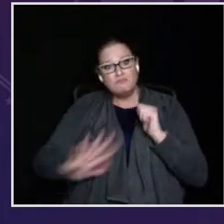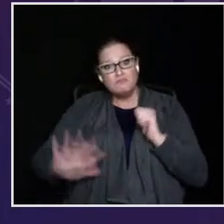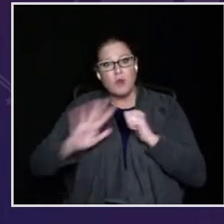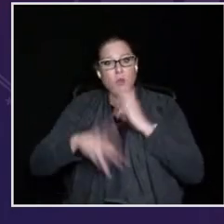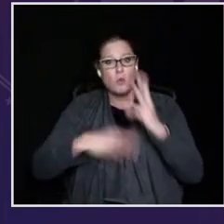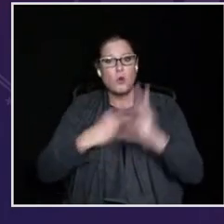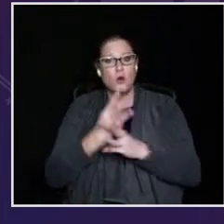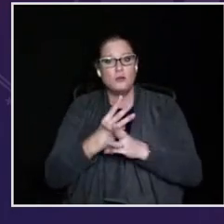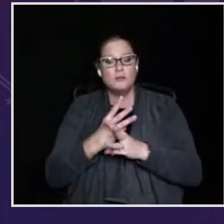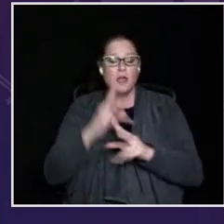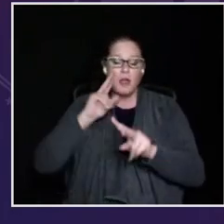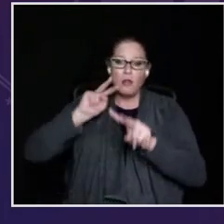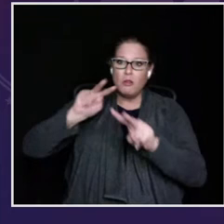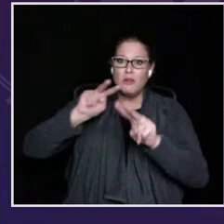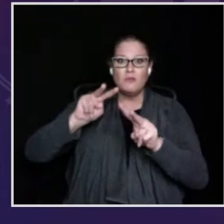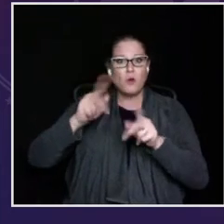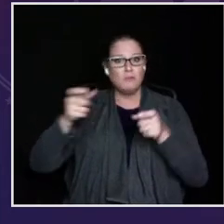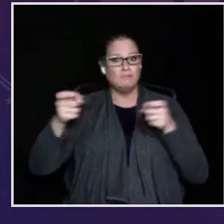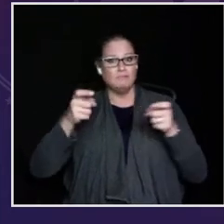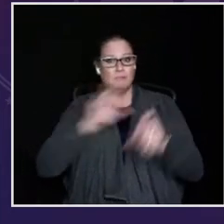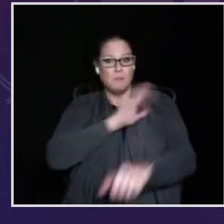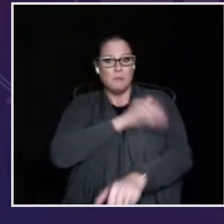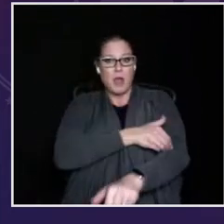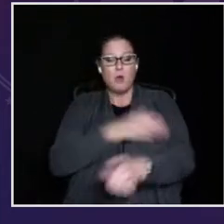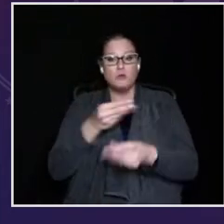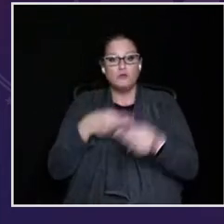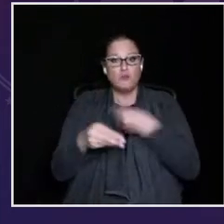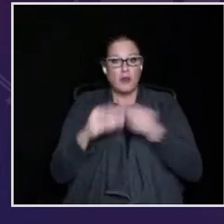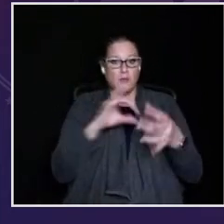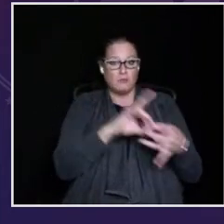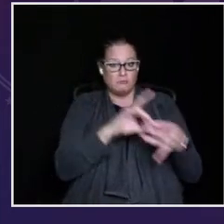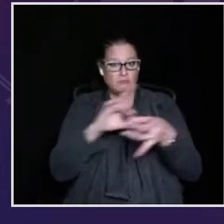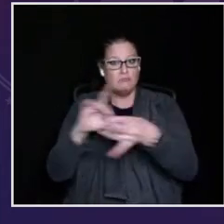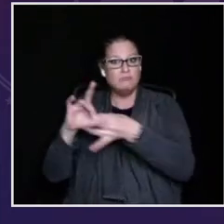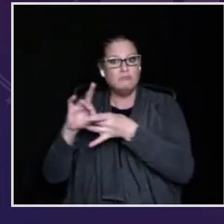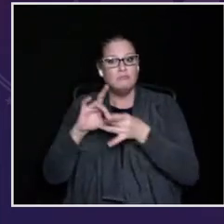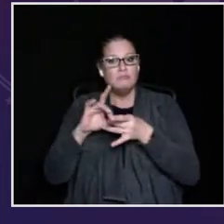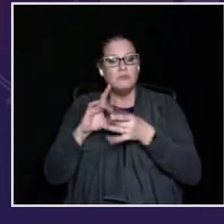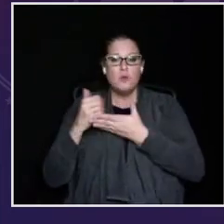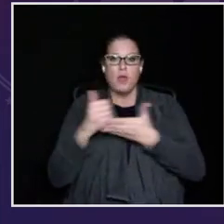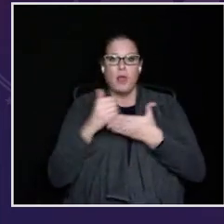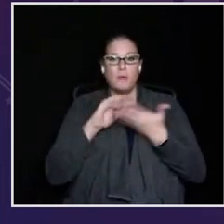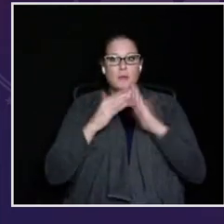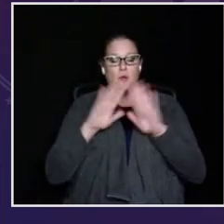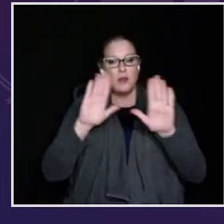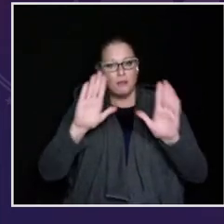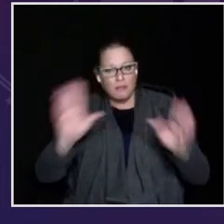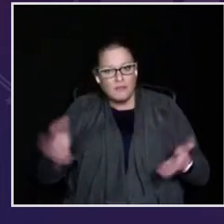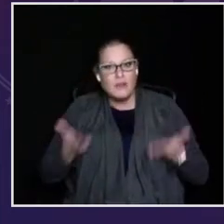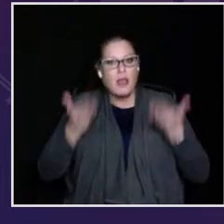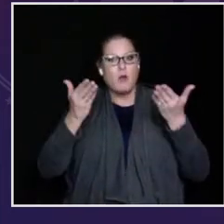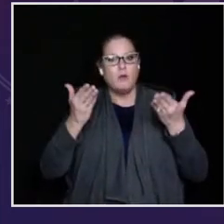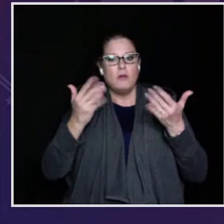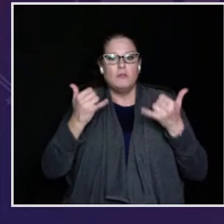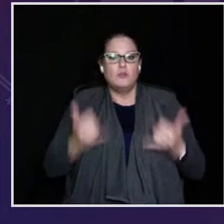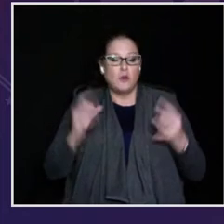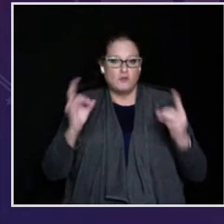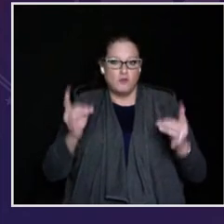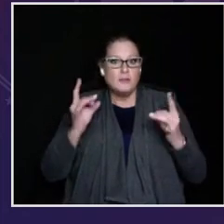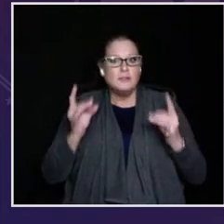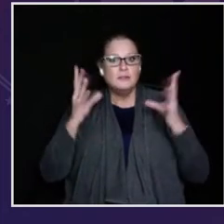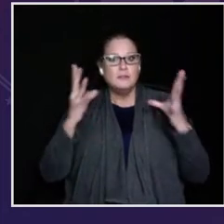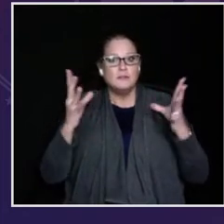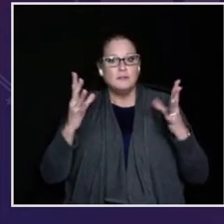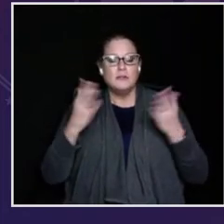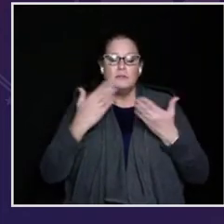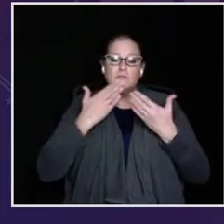their innovation and for America's interests across the globe. I look forward to harnessing the power of our trade relationships to